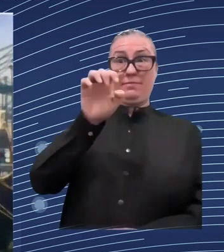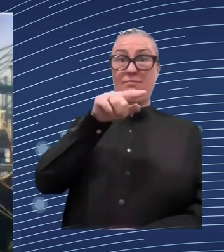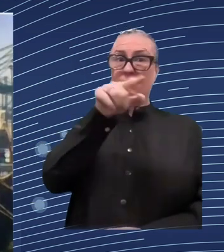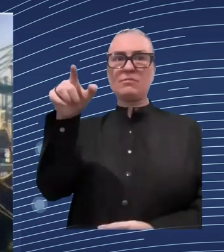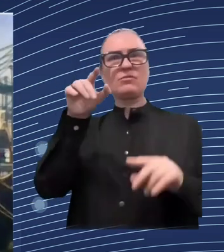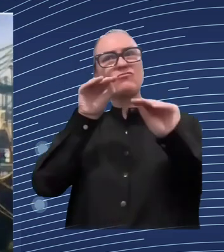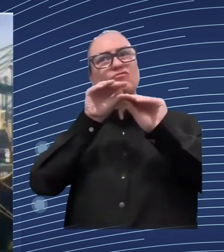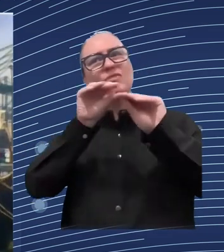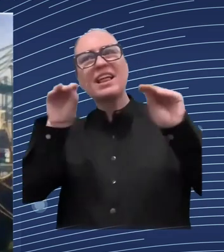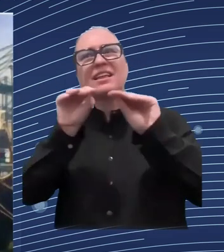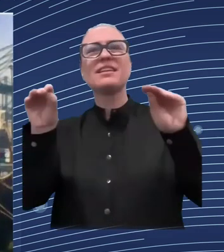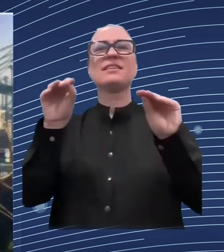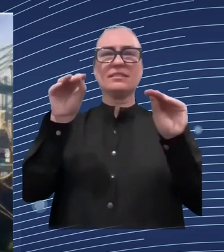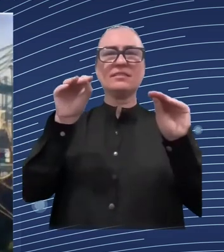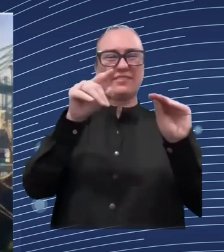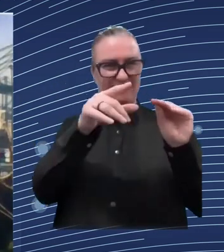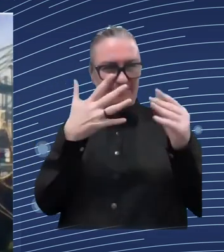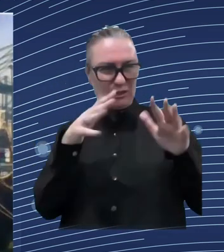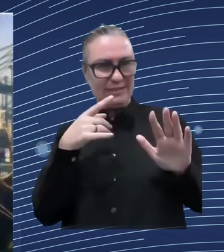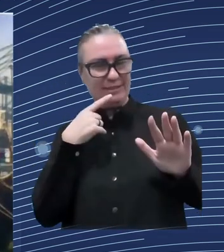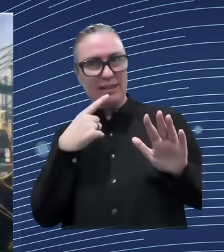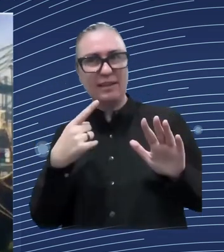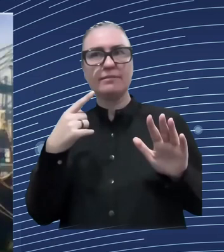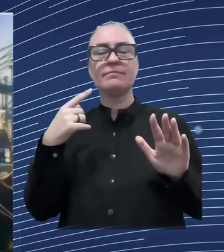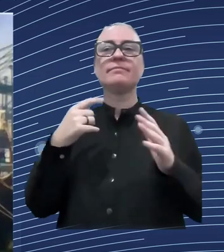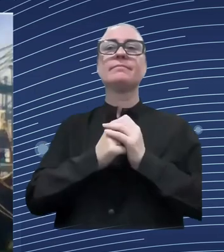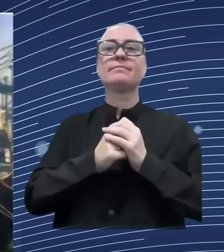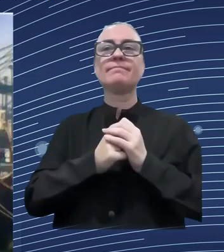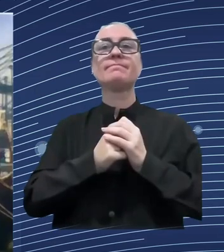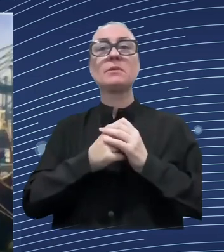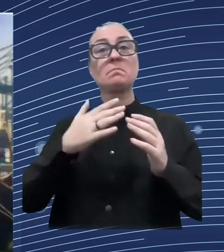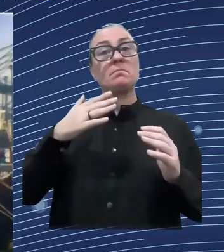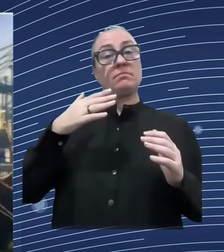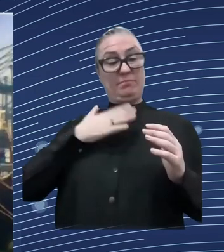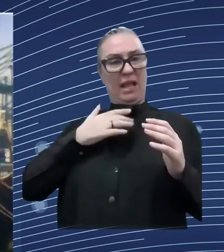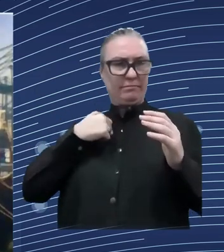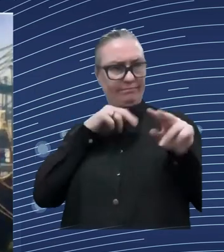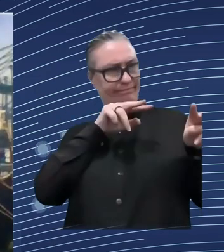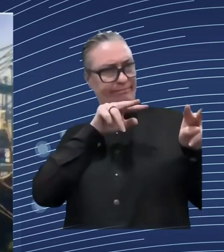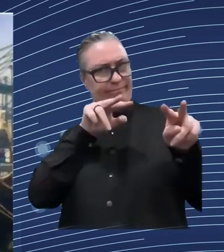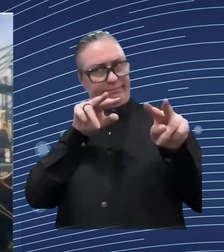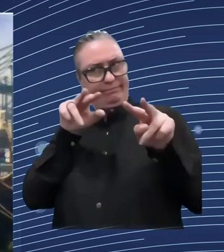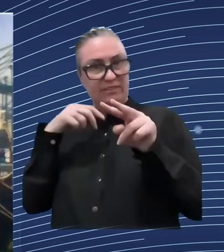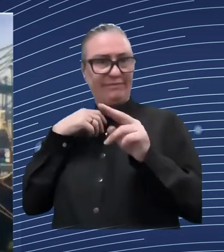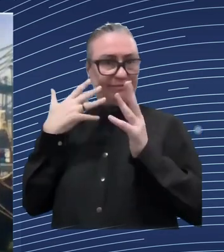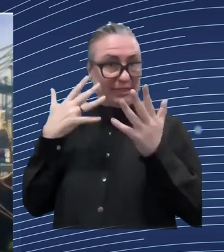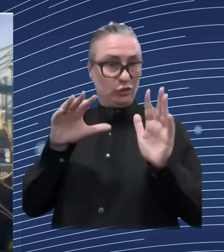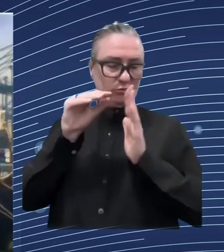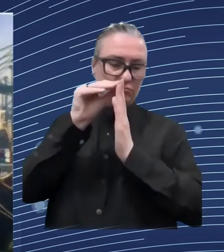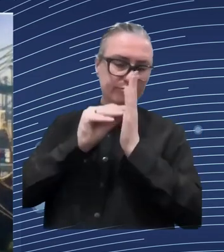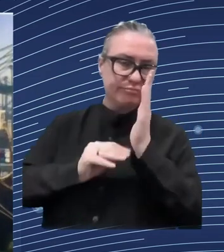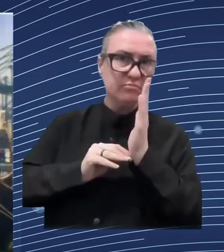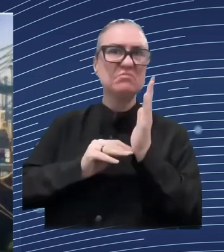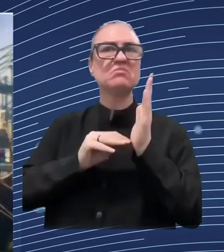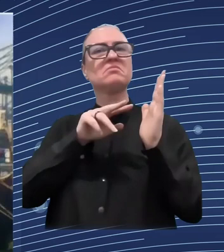capital development so training and education policies in countries outside the union in particular in the enlargement uh but also